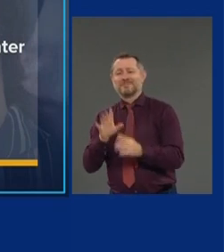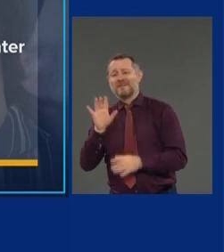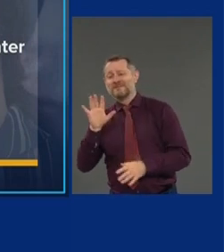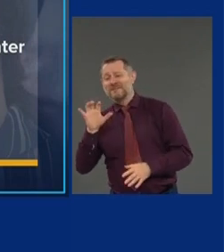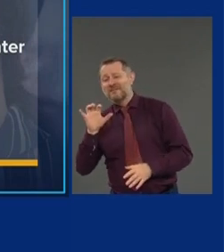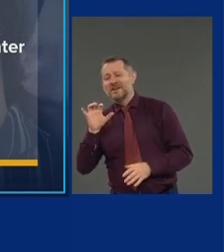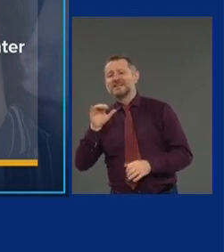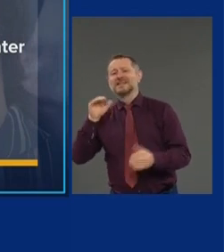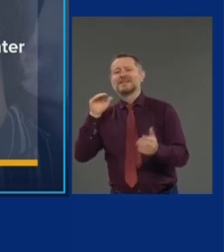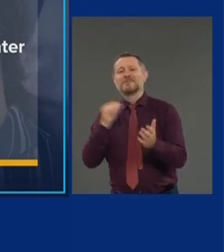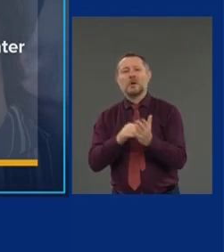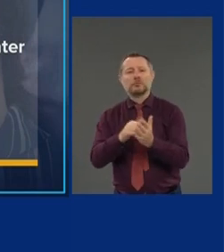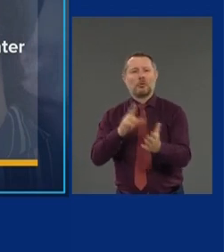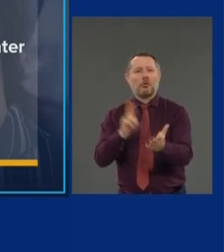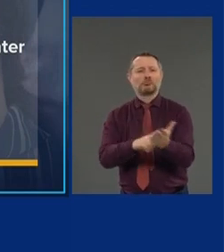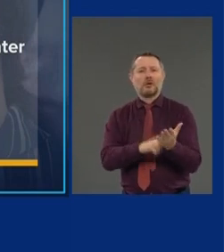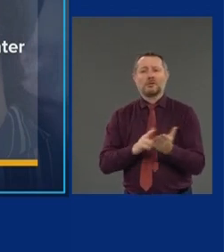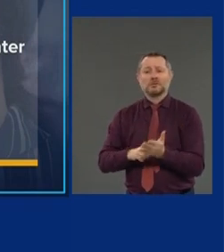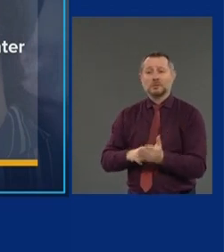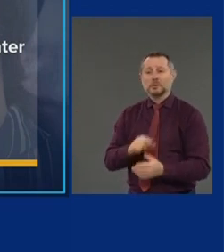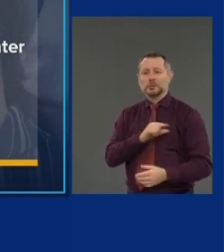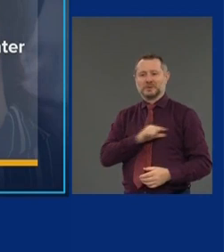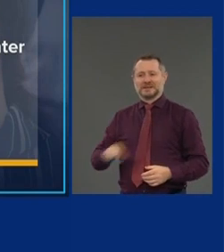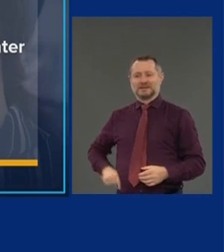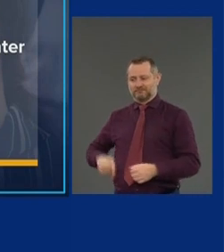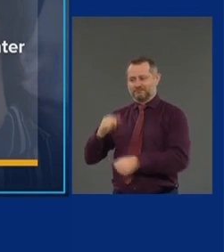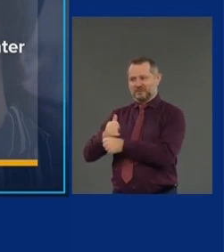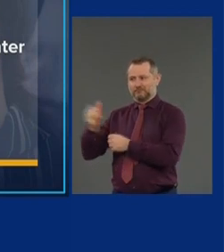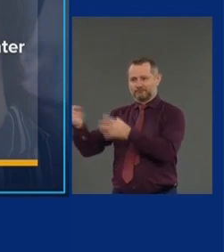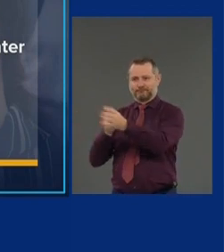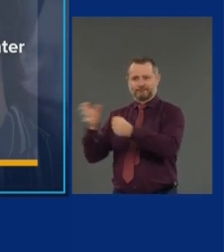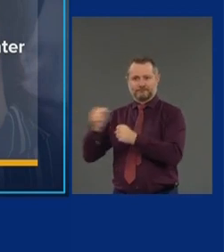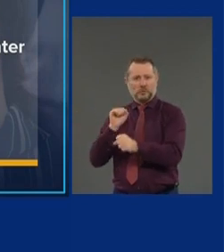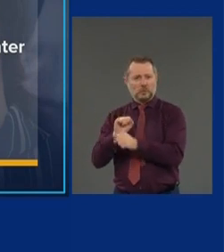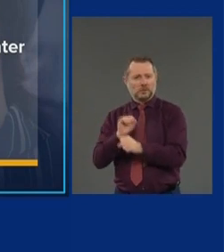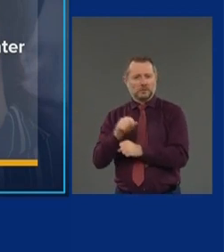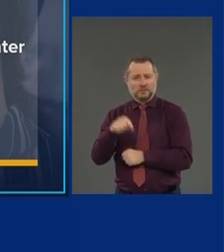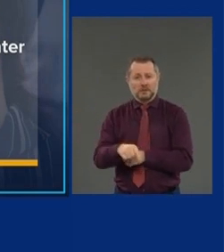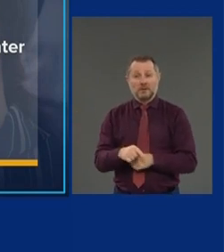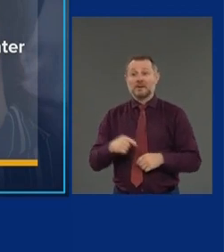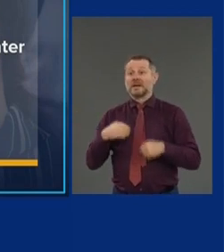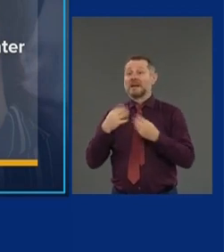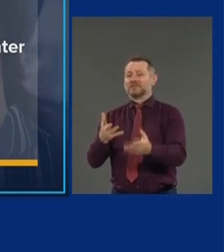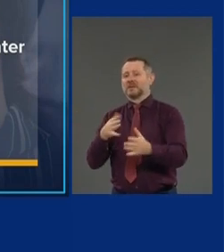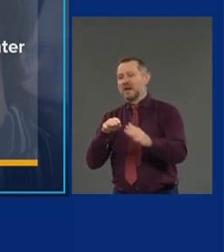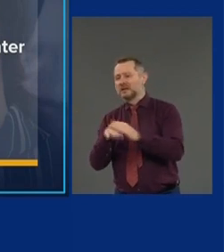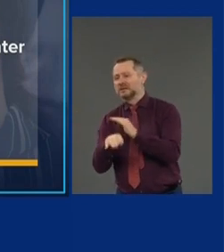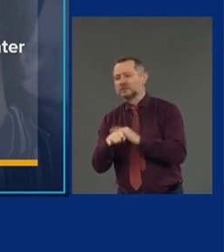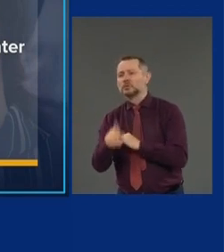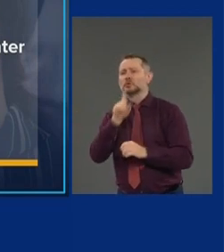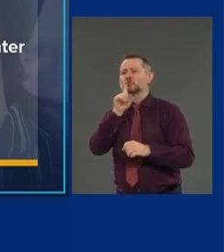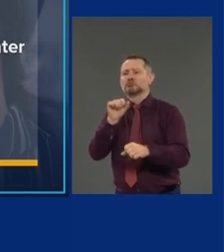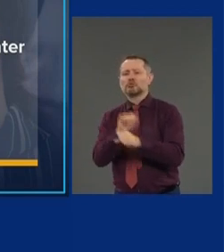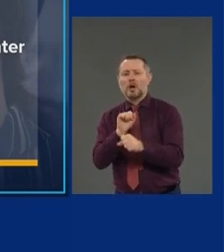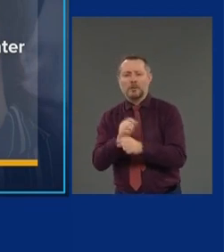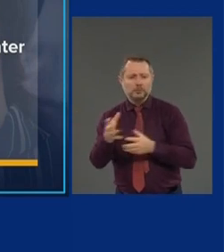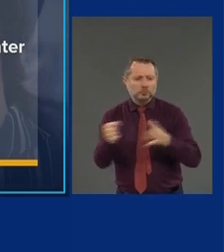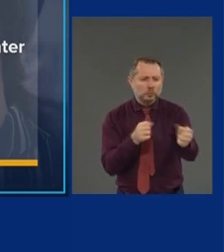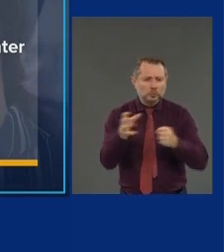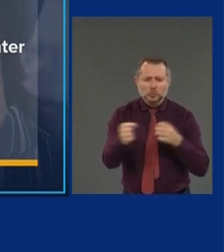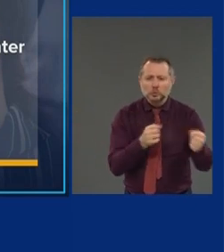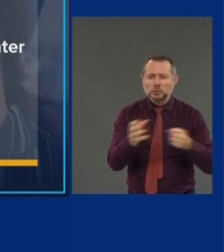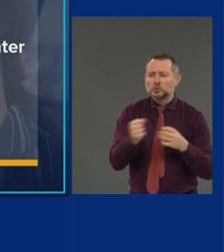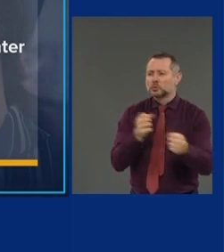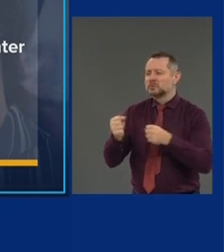residents in the communities surrounding LaGuardia have access to job recruitment and placement services. We established a LaGuardia Career